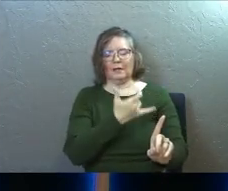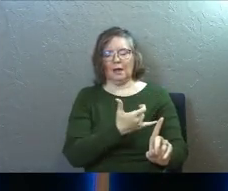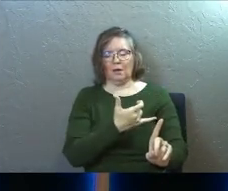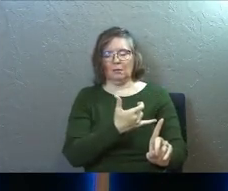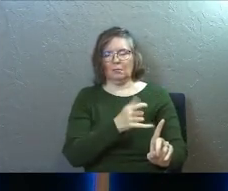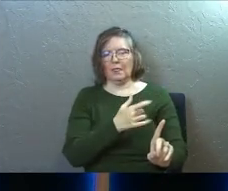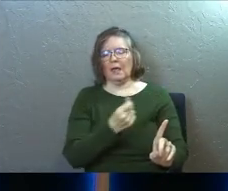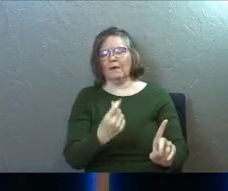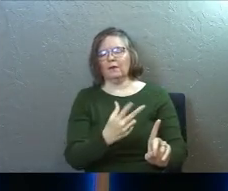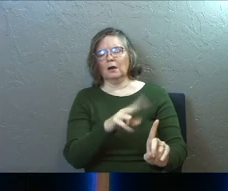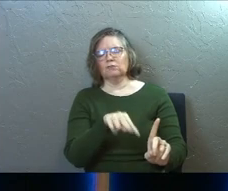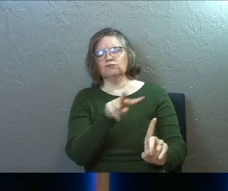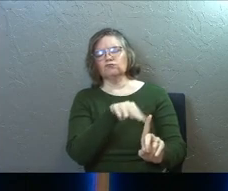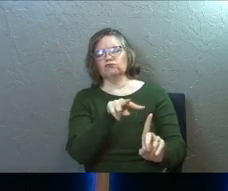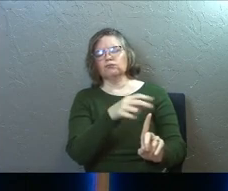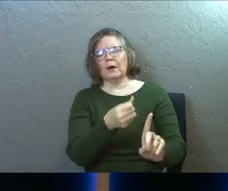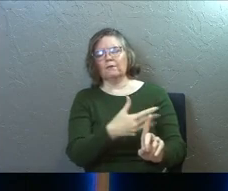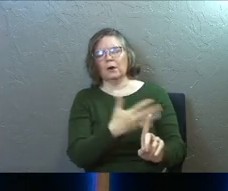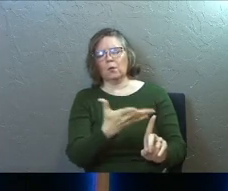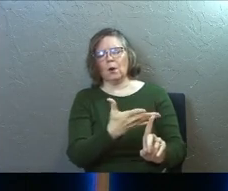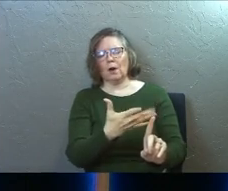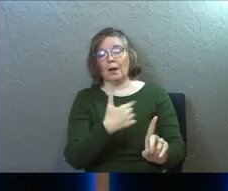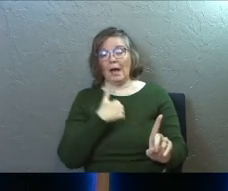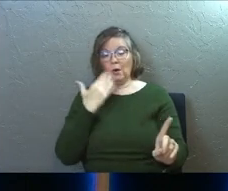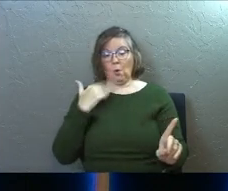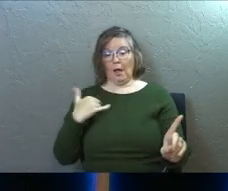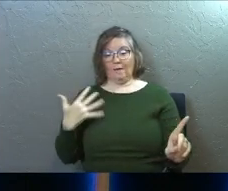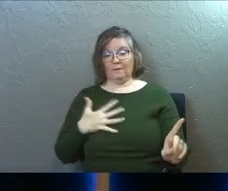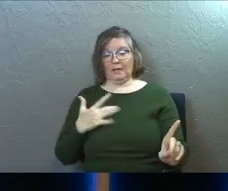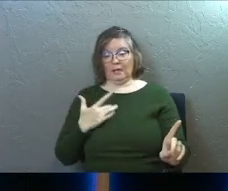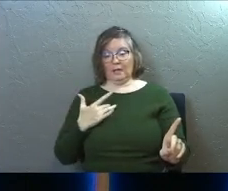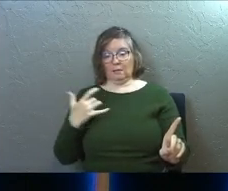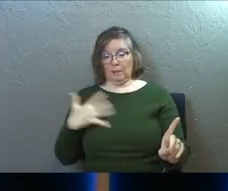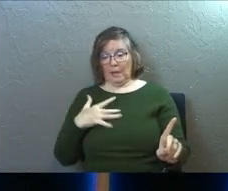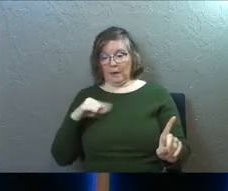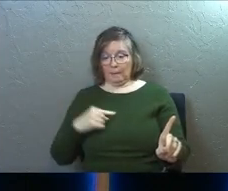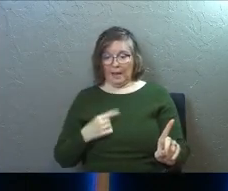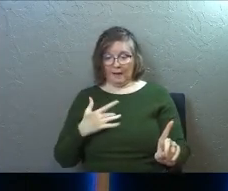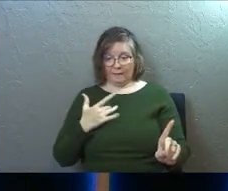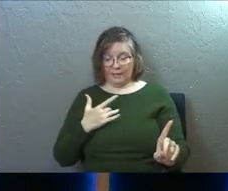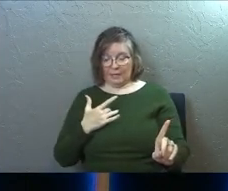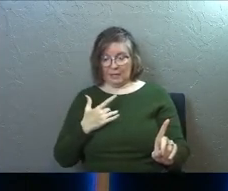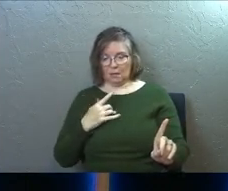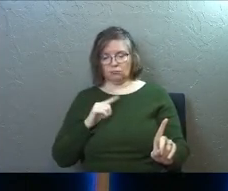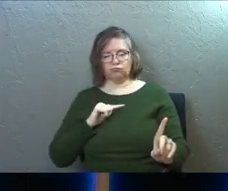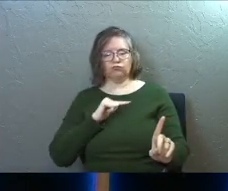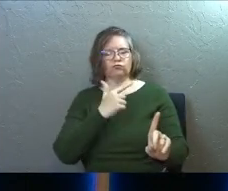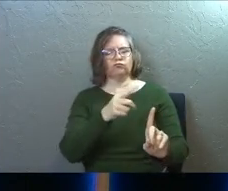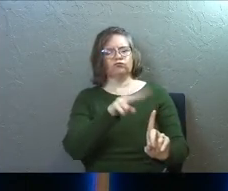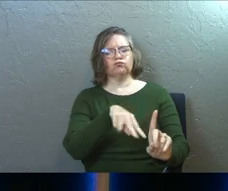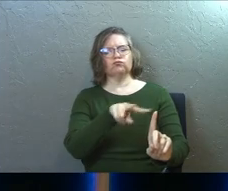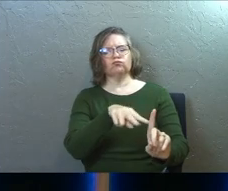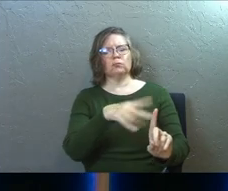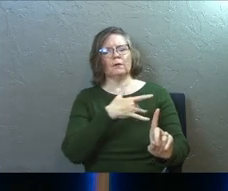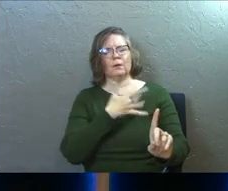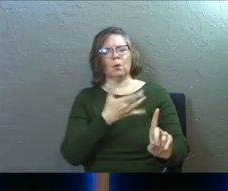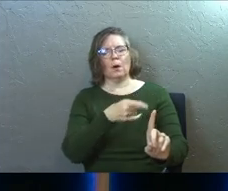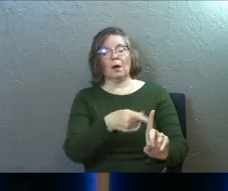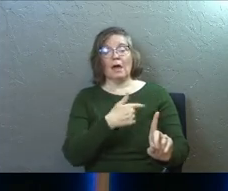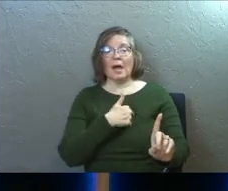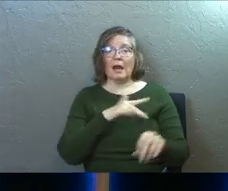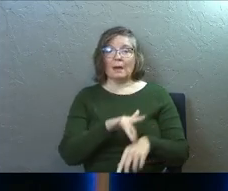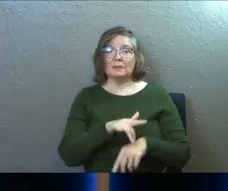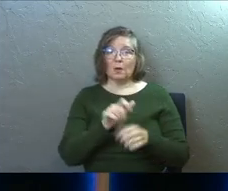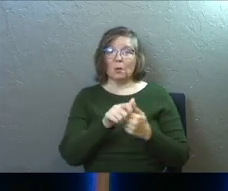What are they afraid of? What did they need? What brings them joy? And I would be